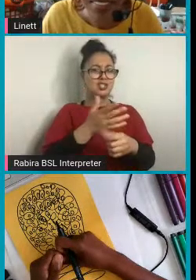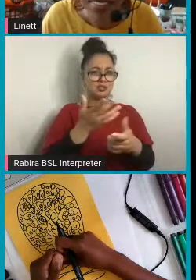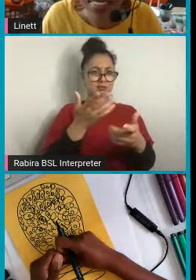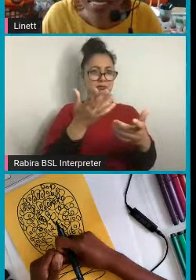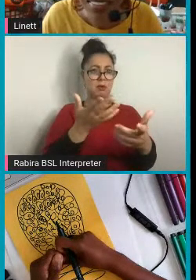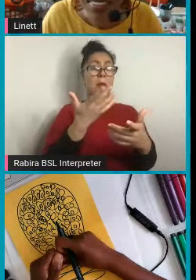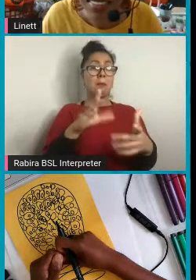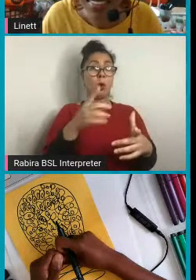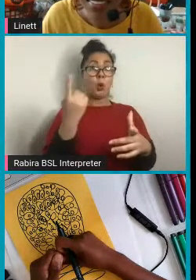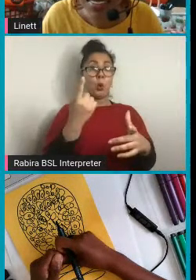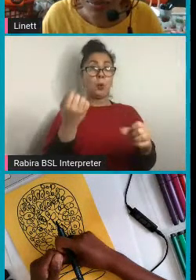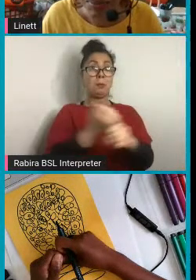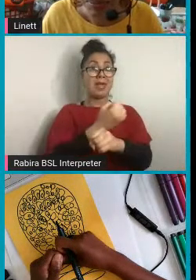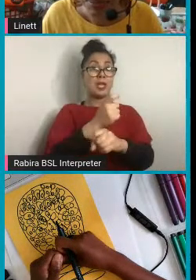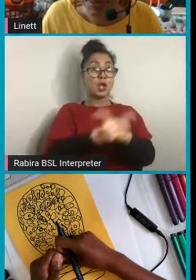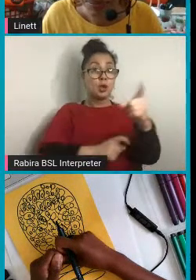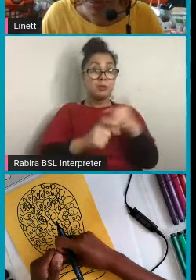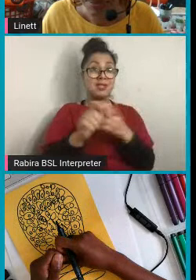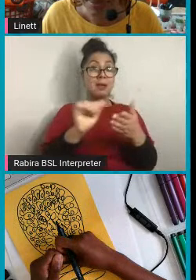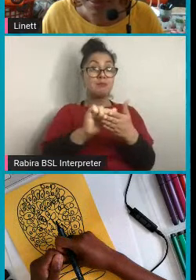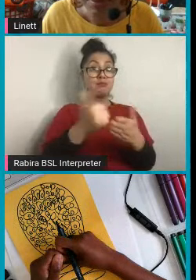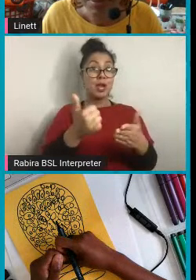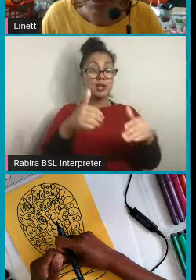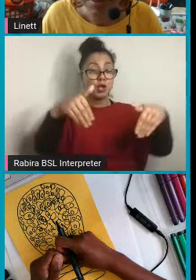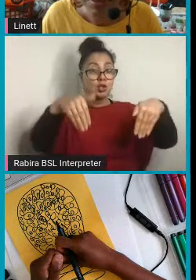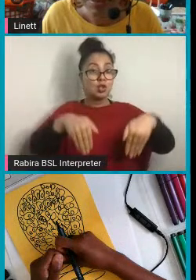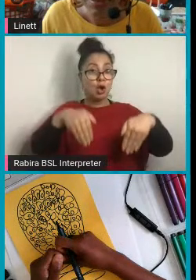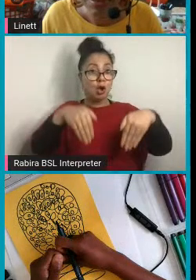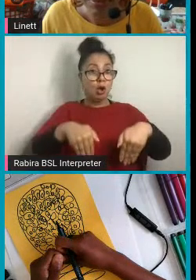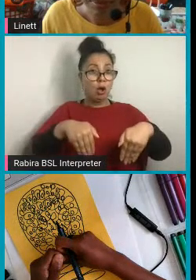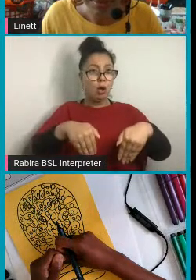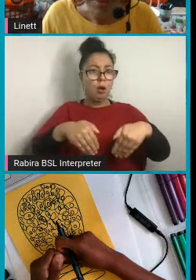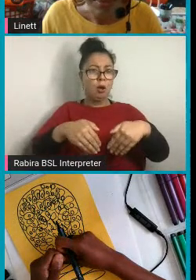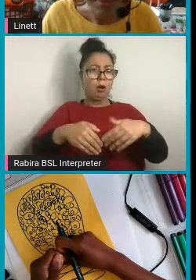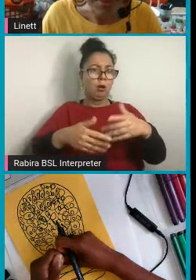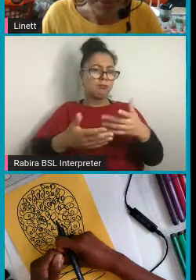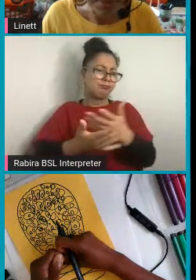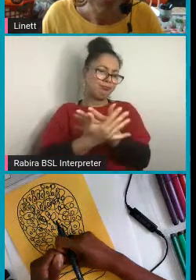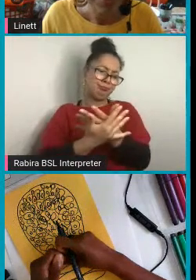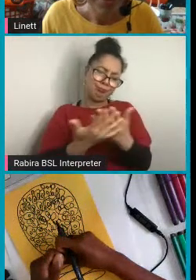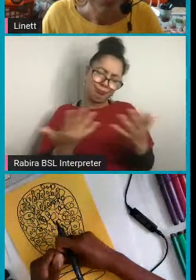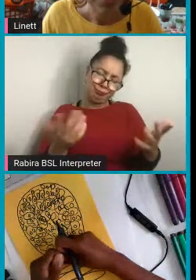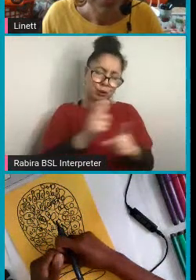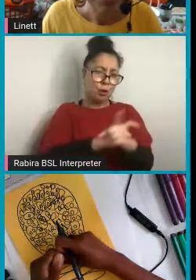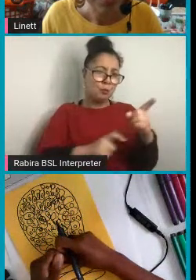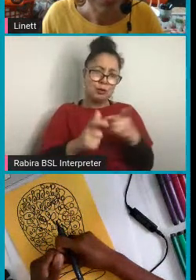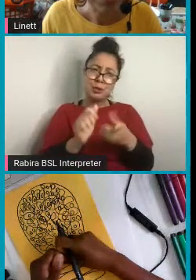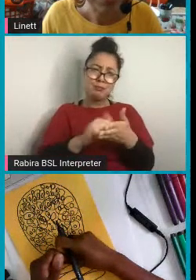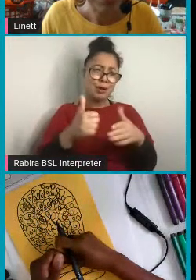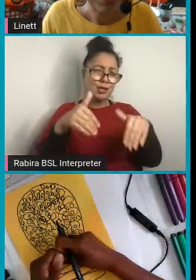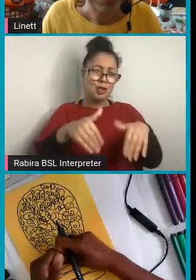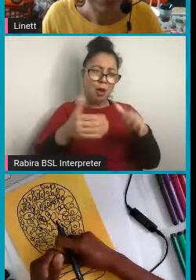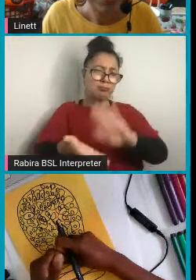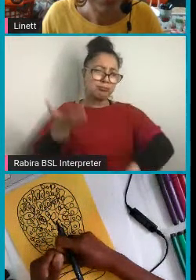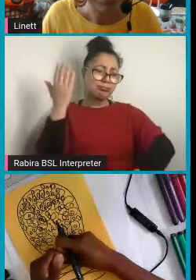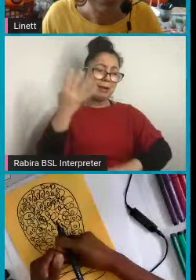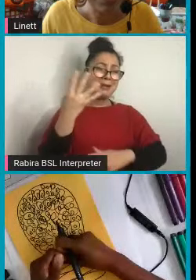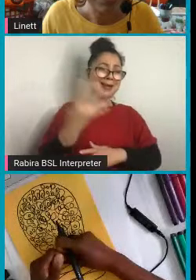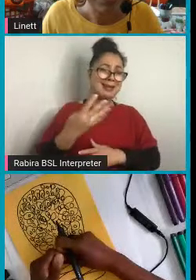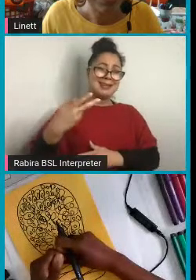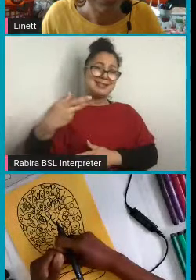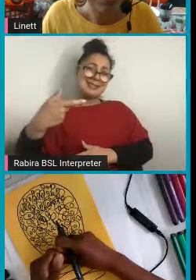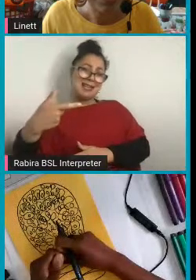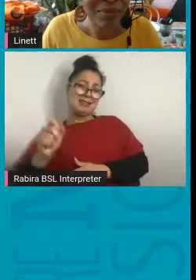community print shop. So there were lots of community print shops in the 1970s and 80s,